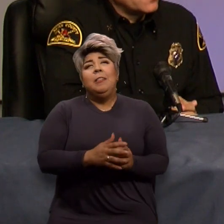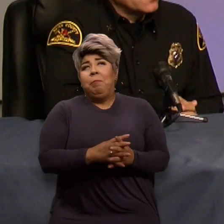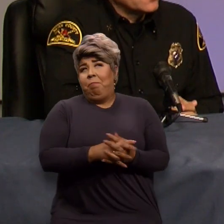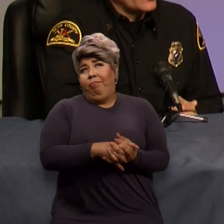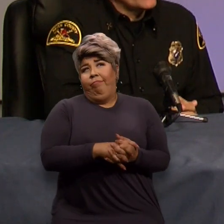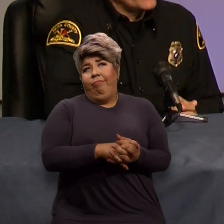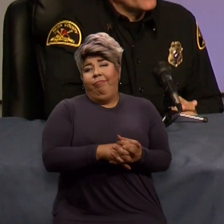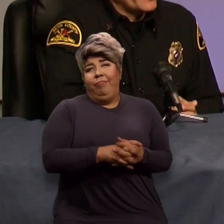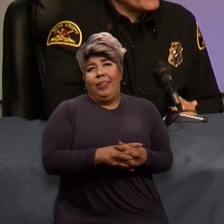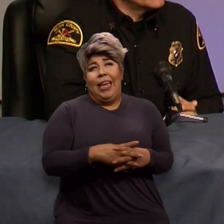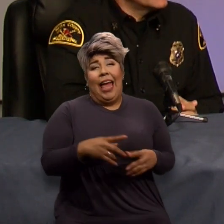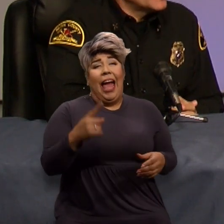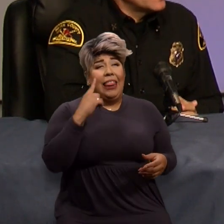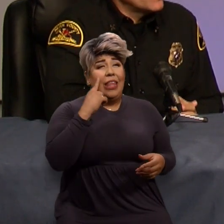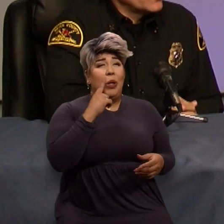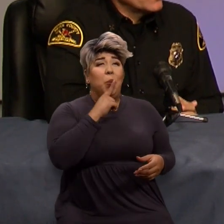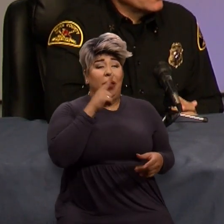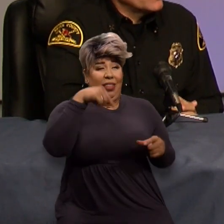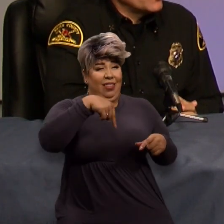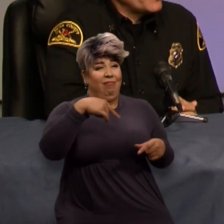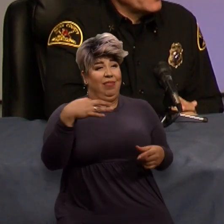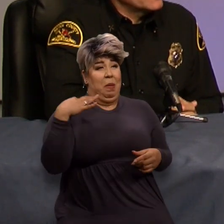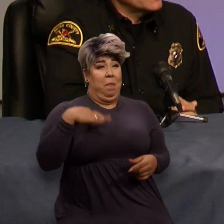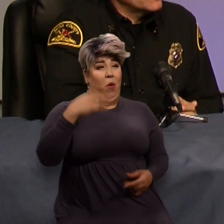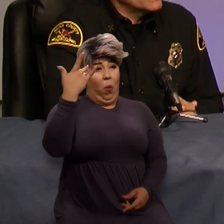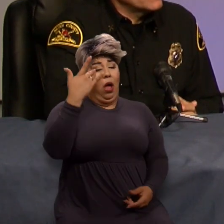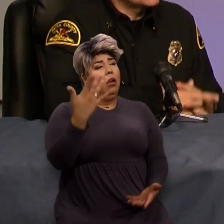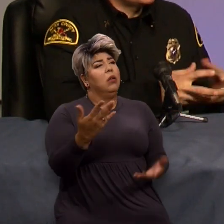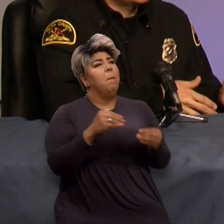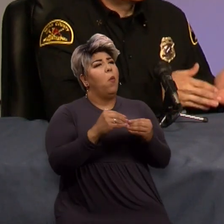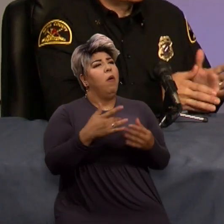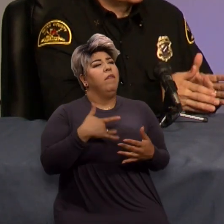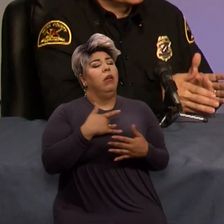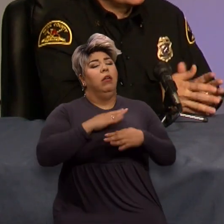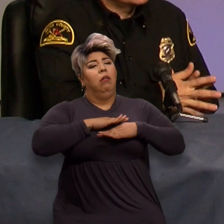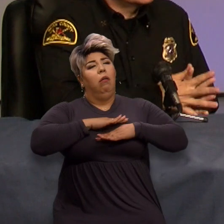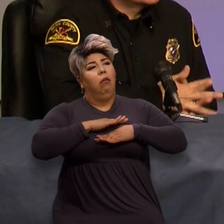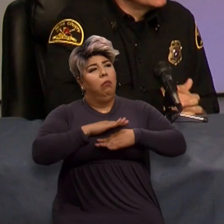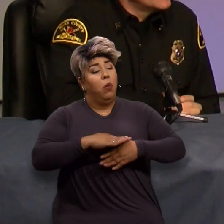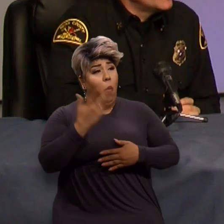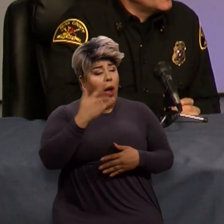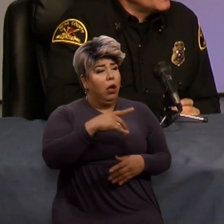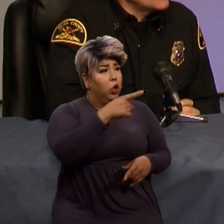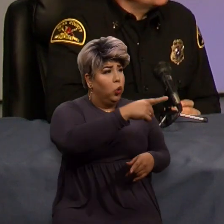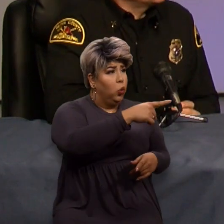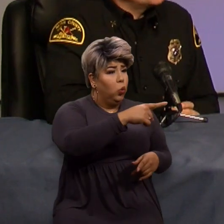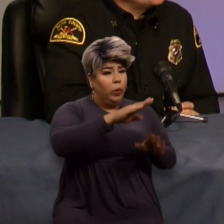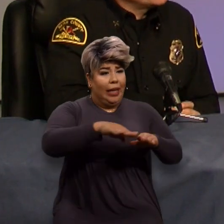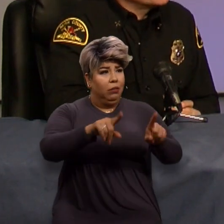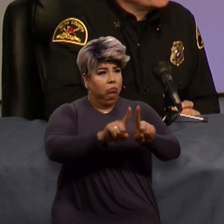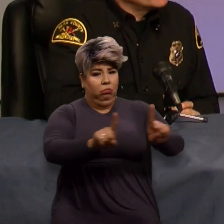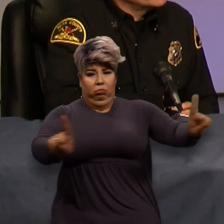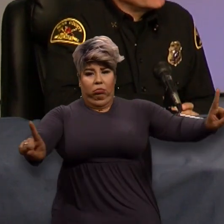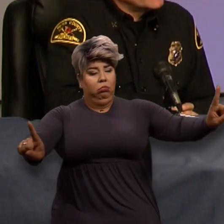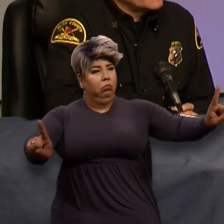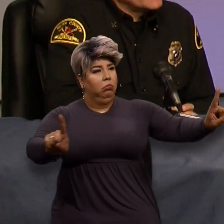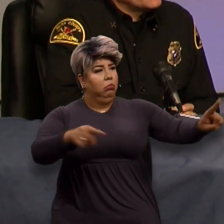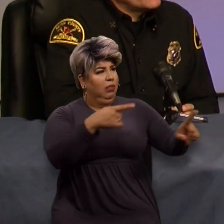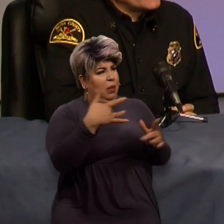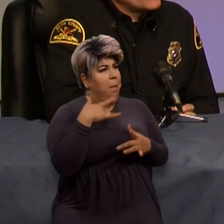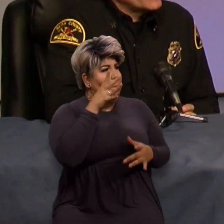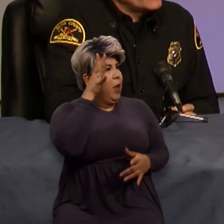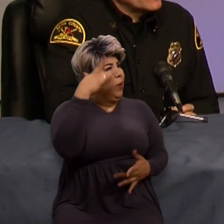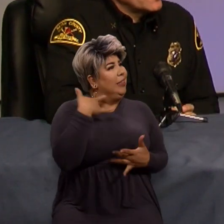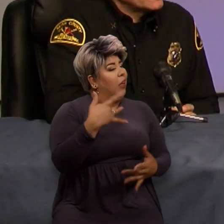part, the security for parents. mean, when the parents aren't with the kids, you're always worrying about your kids. And